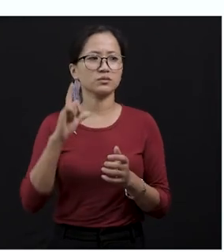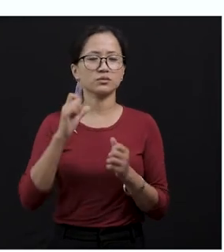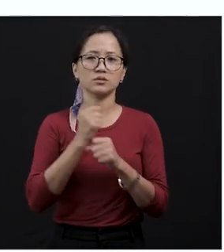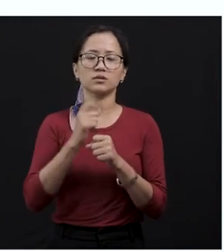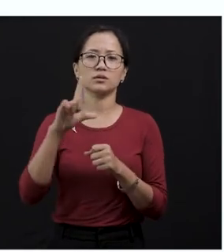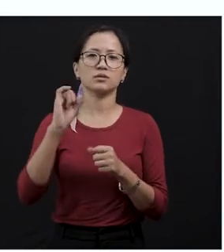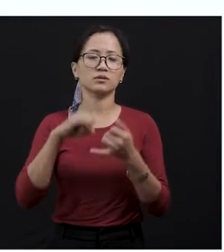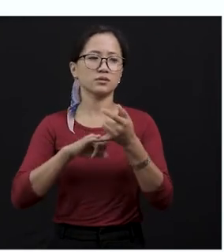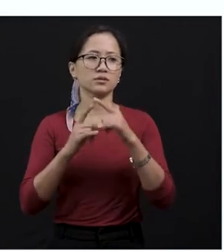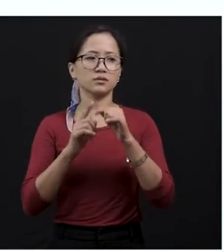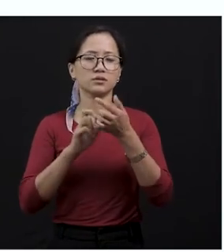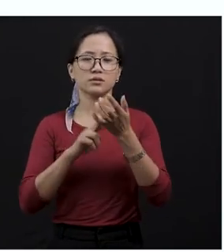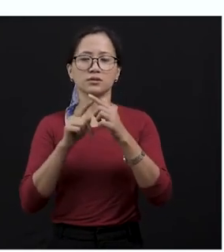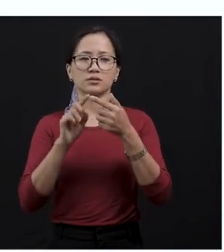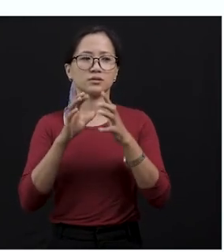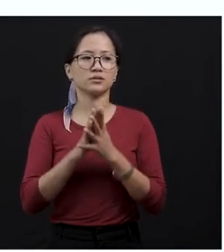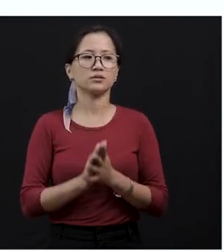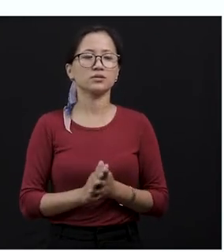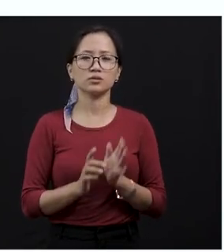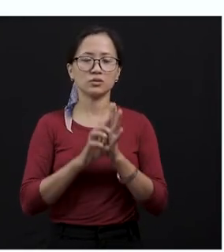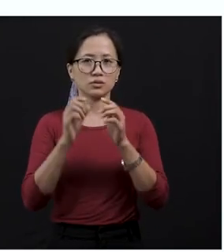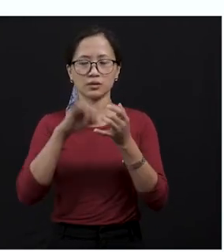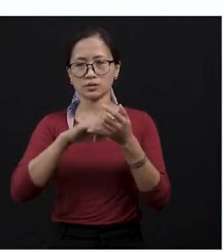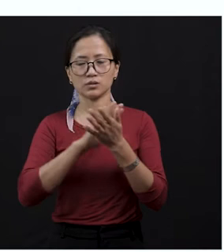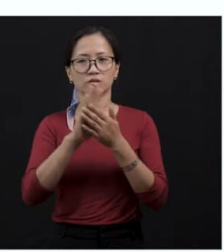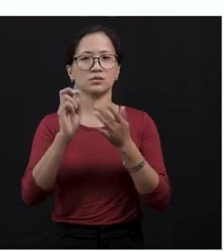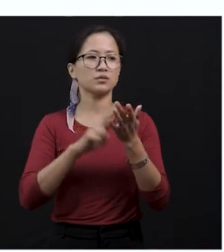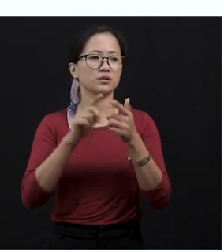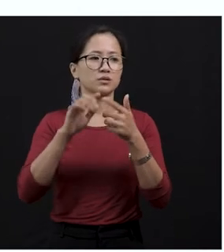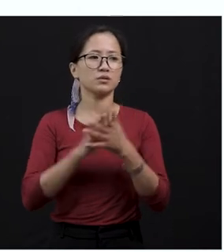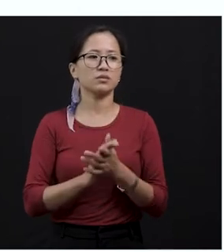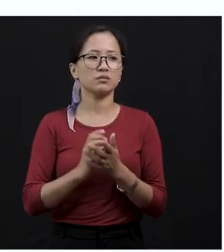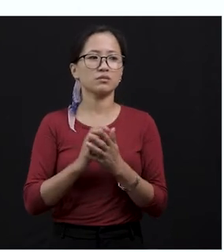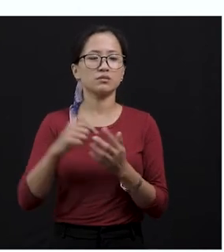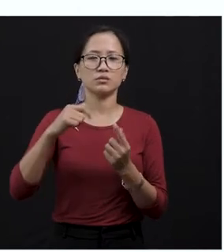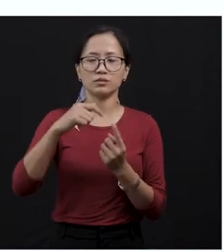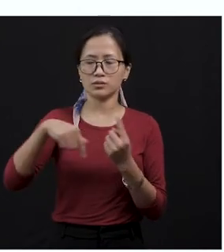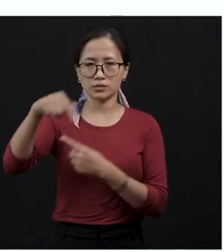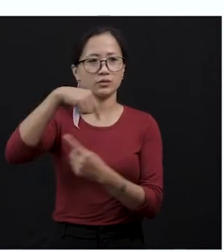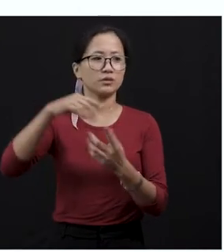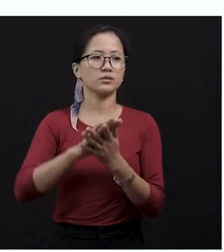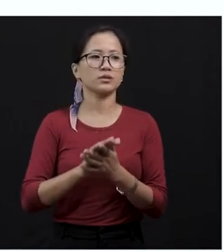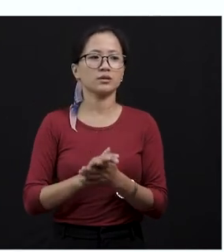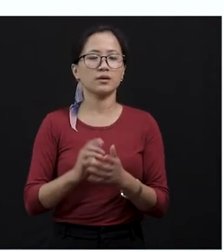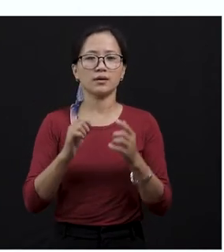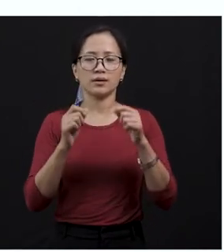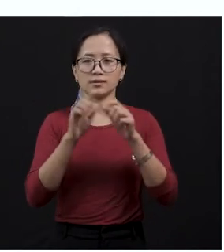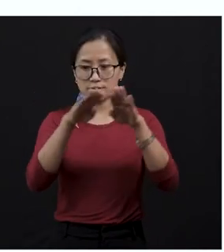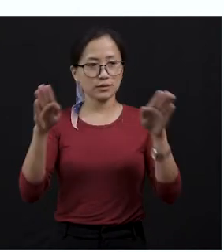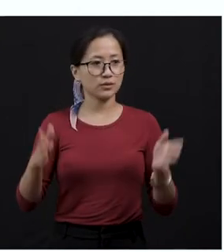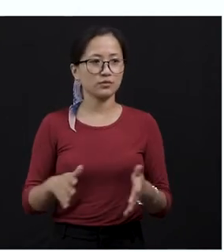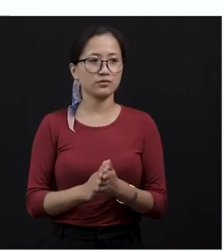glistened, shone. Round, here, a stage in a fight or competition. Round, here,